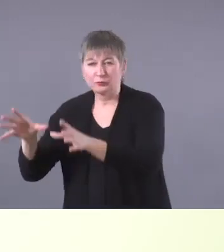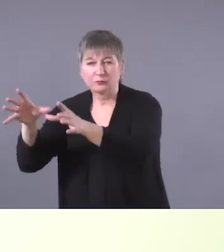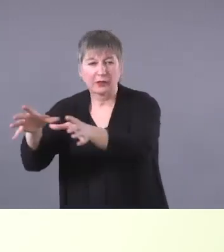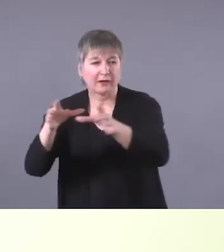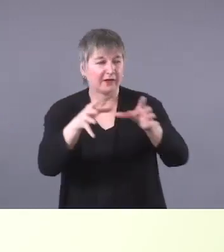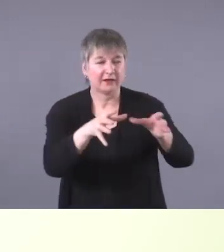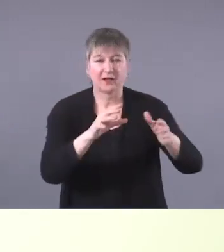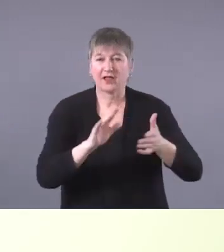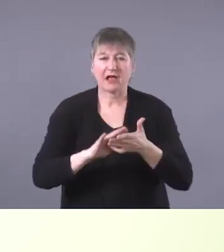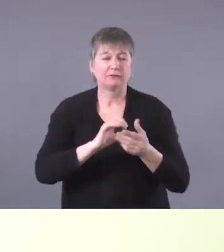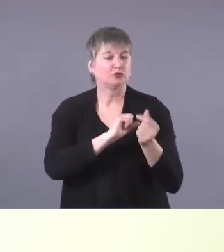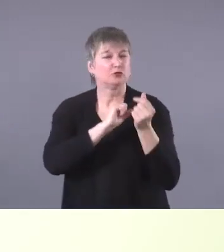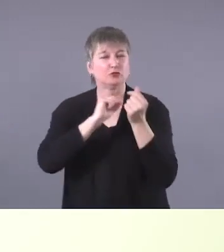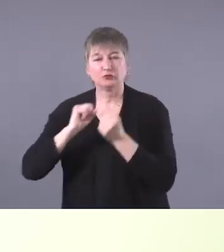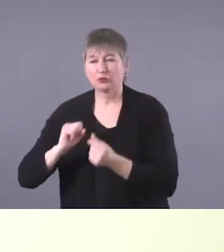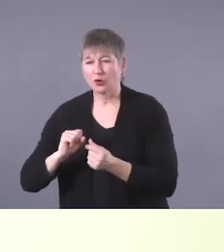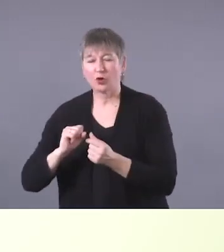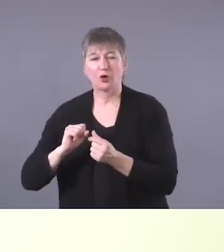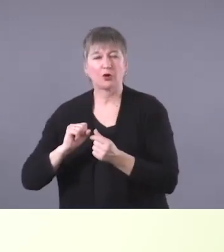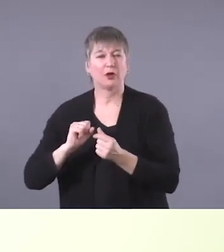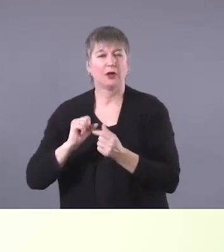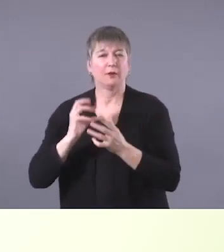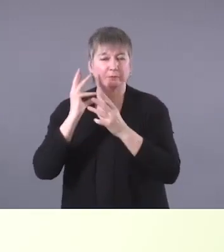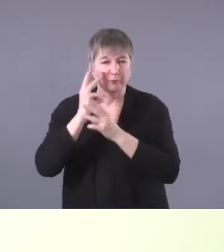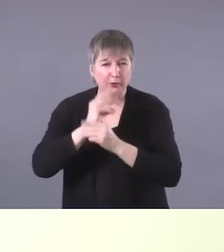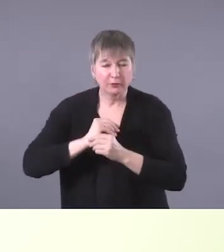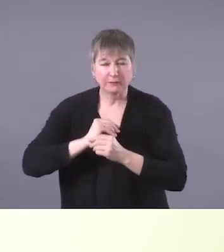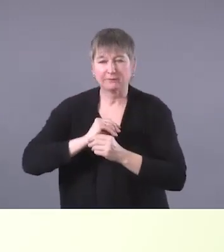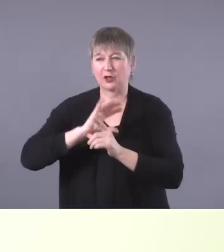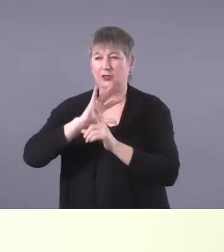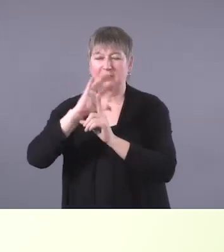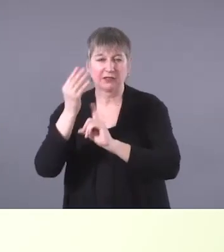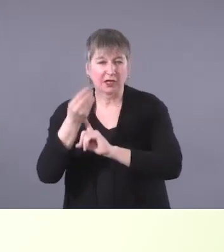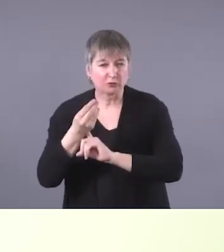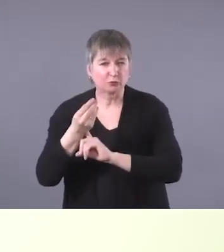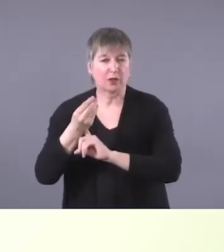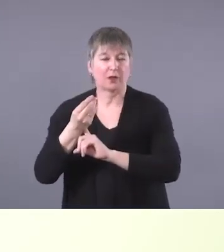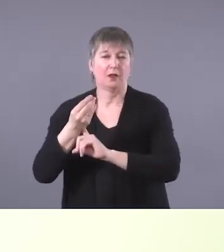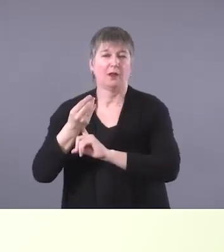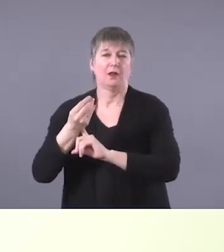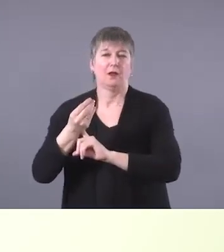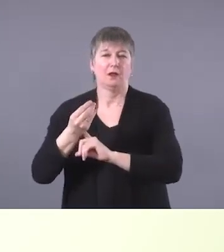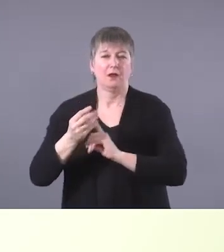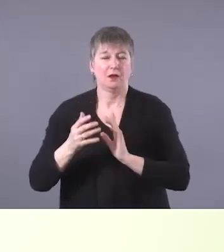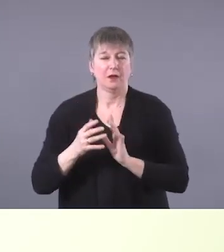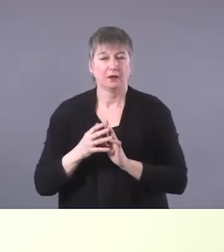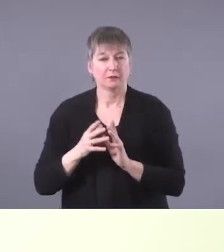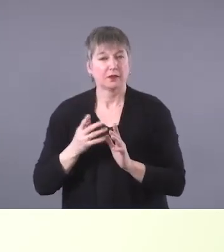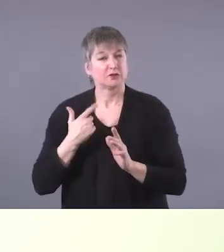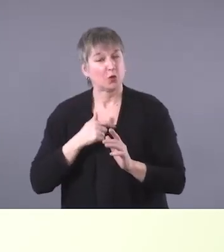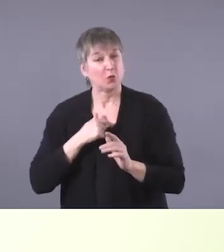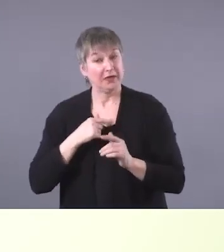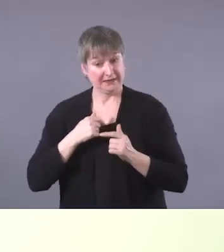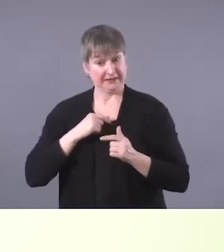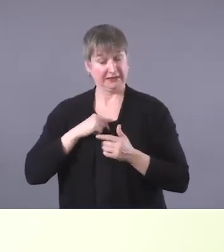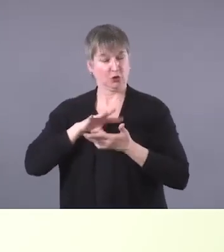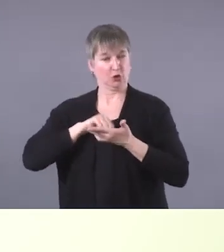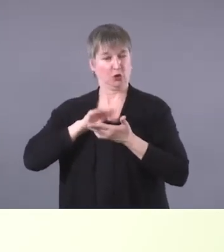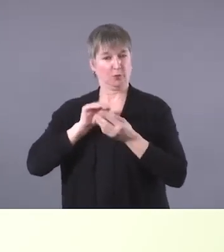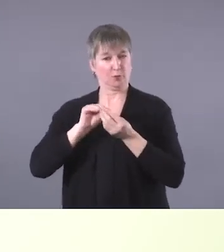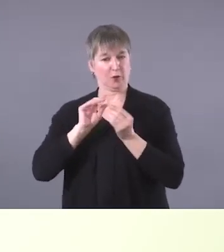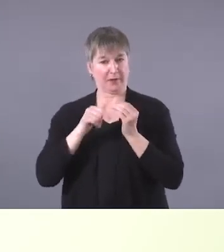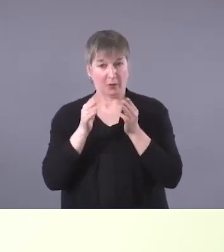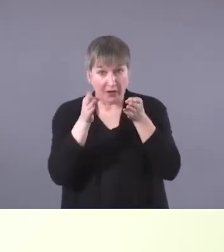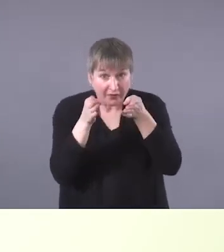traditional or cultural practices. Um, so it's really helpful to build our knowledge of their values and traditions and